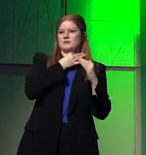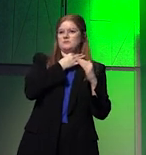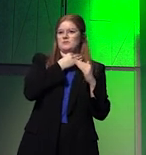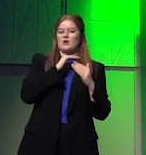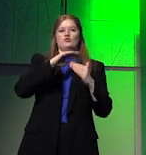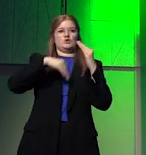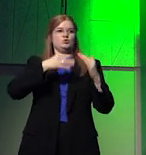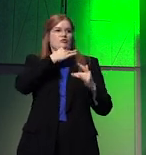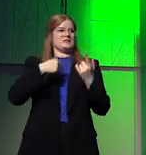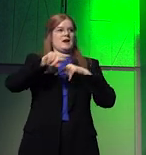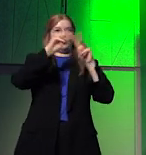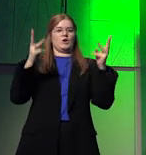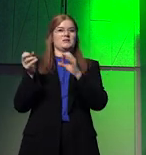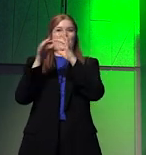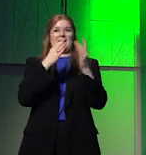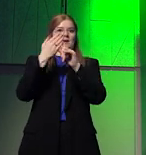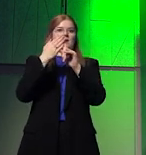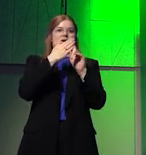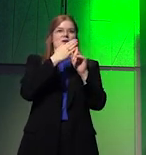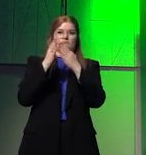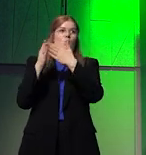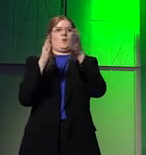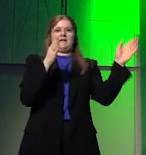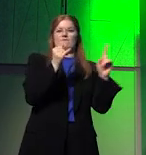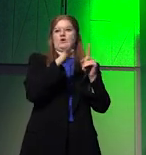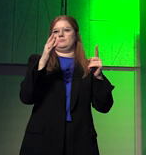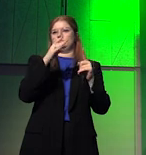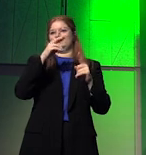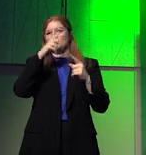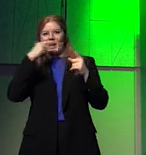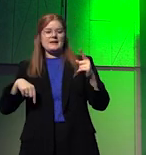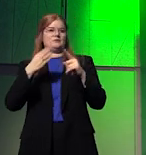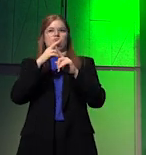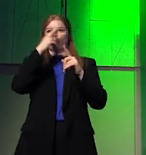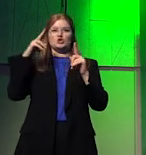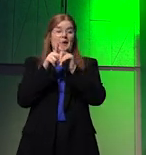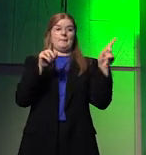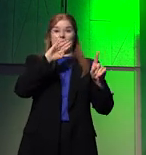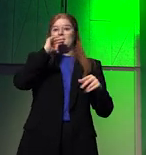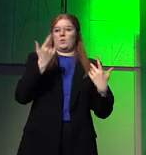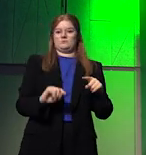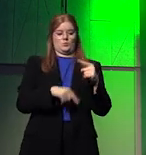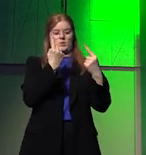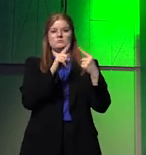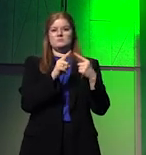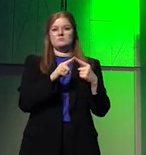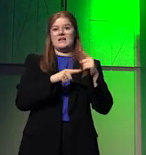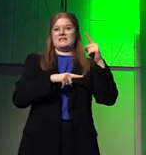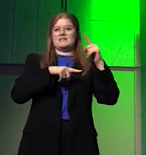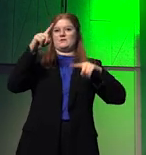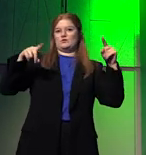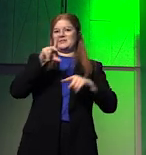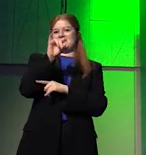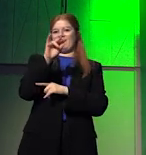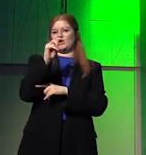of global supply chains away from Russia and China. That means, for one, diversification.